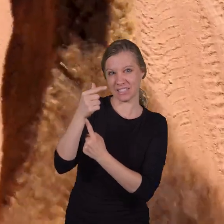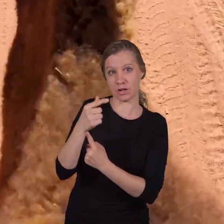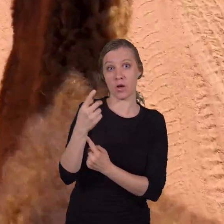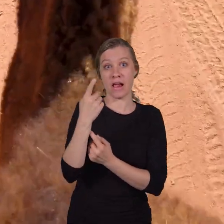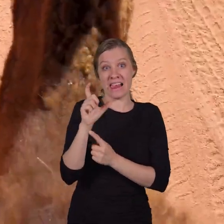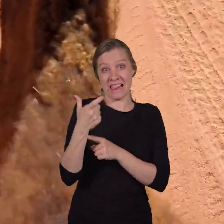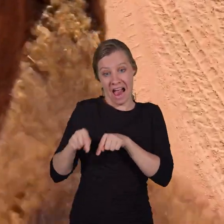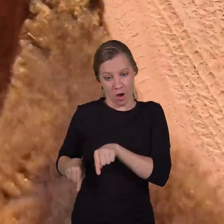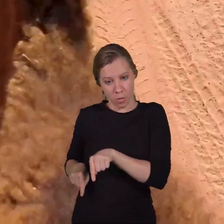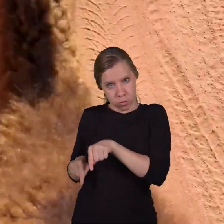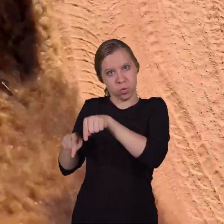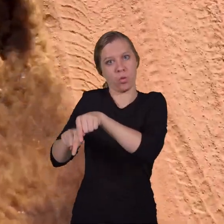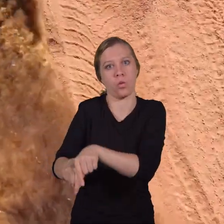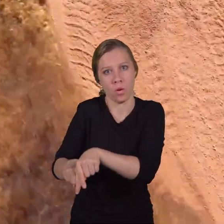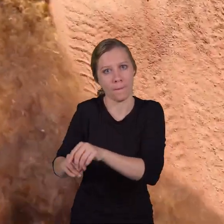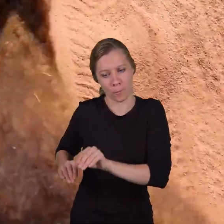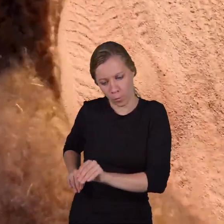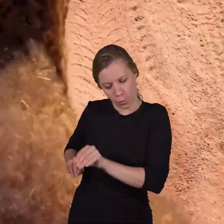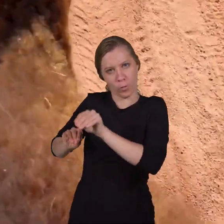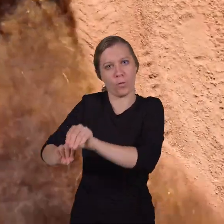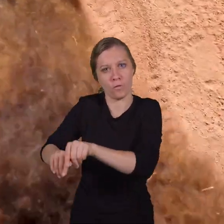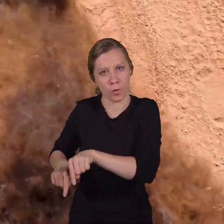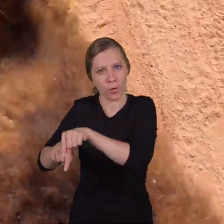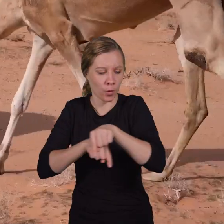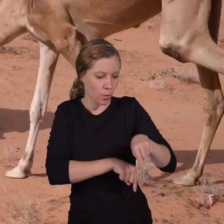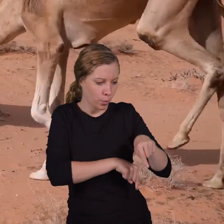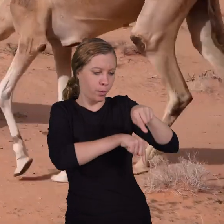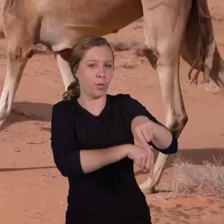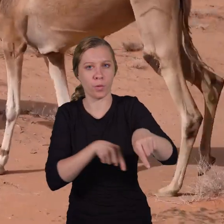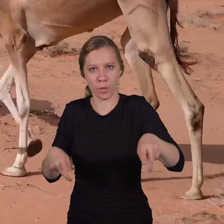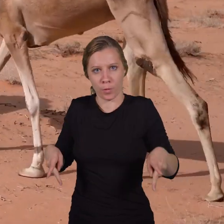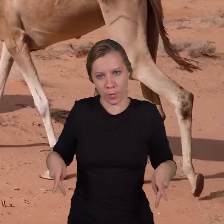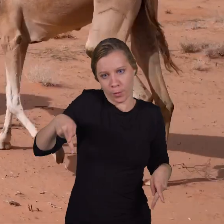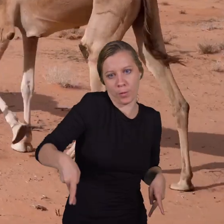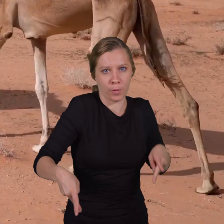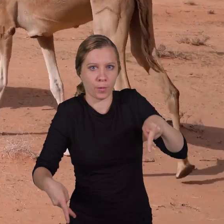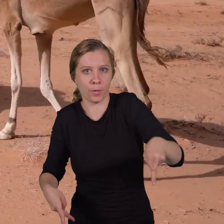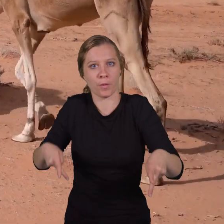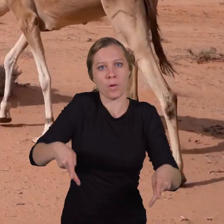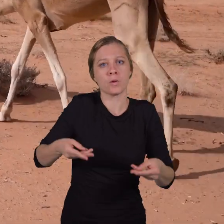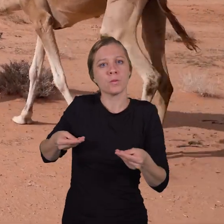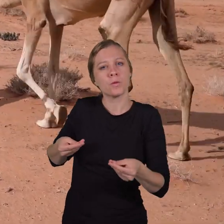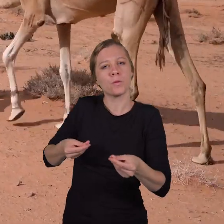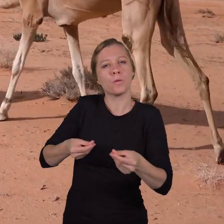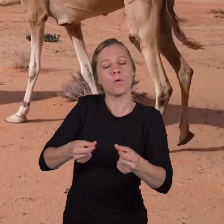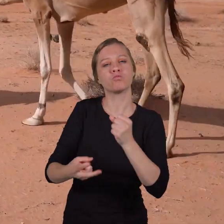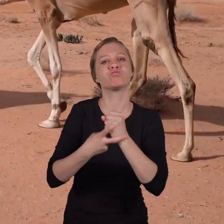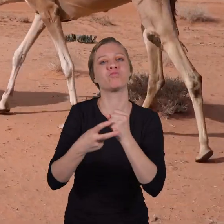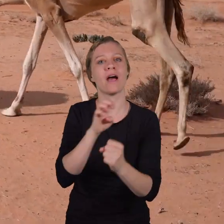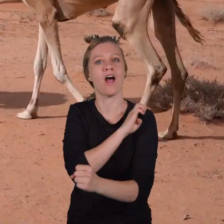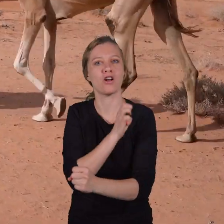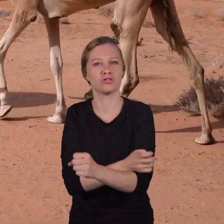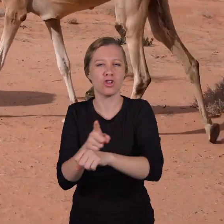on the same side of their body move forward simultaneously. This gait helps them move smoothly and conserve energy